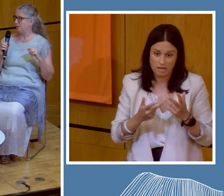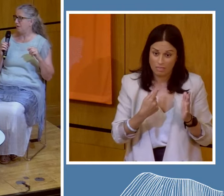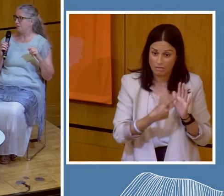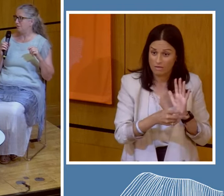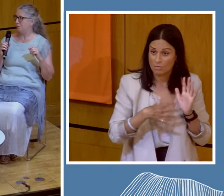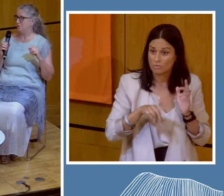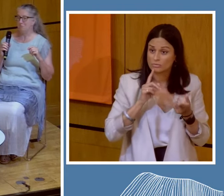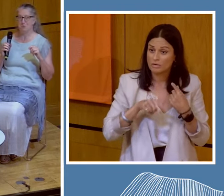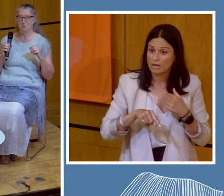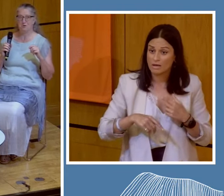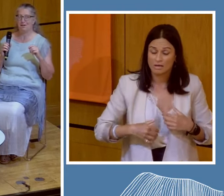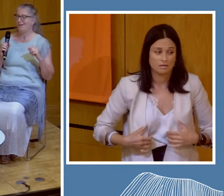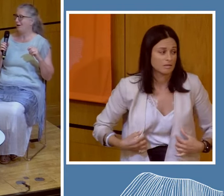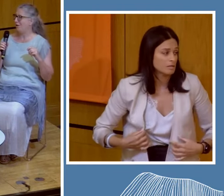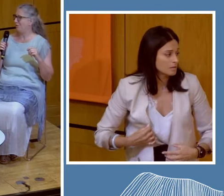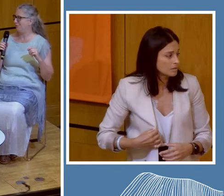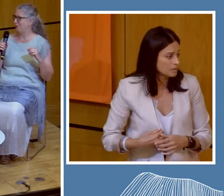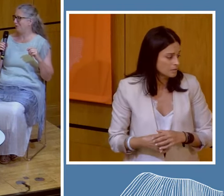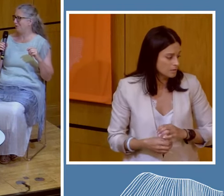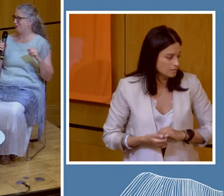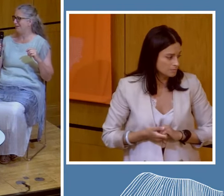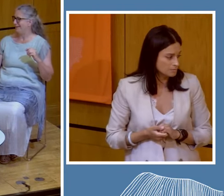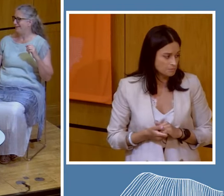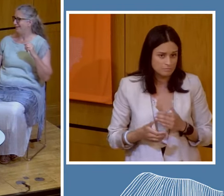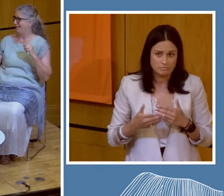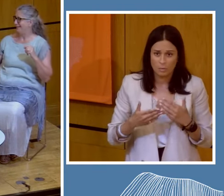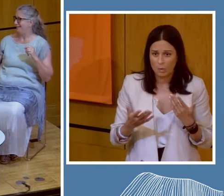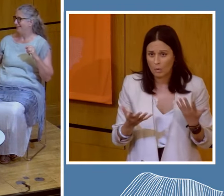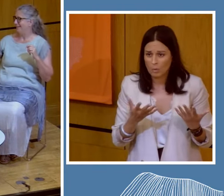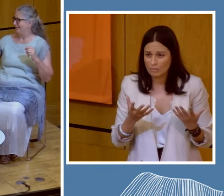want to say something else more hopeful or.